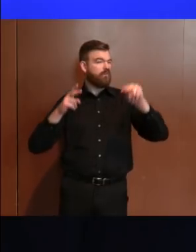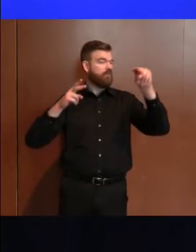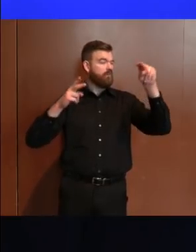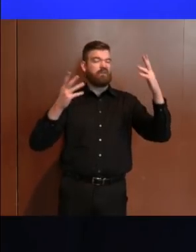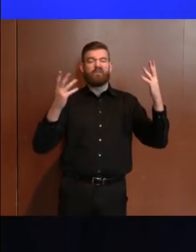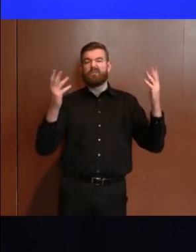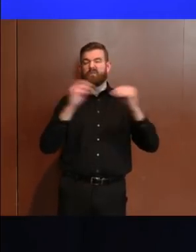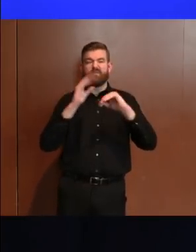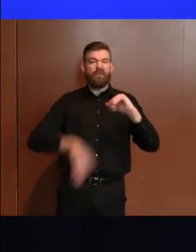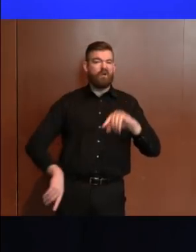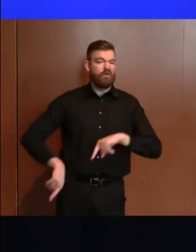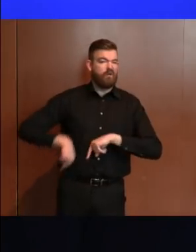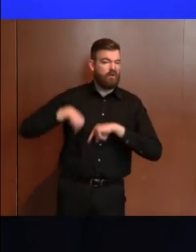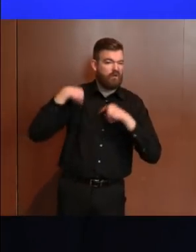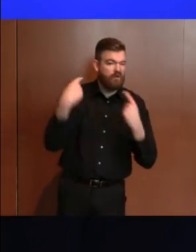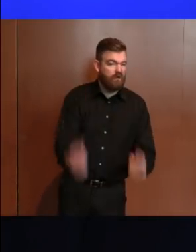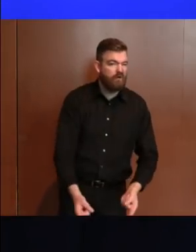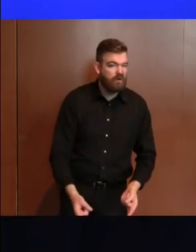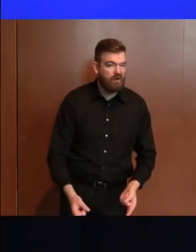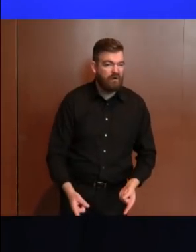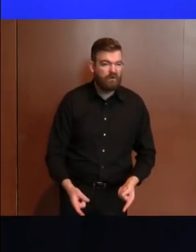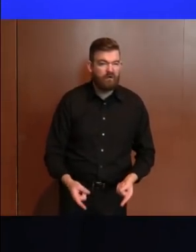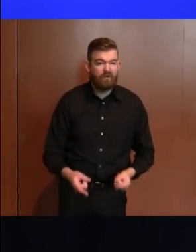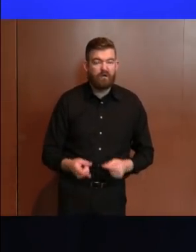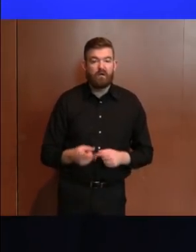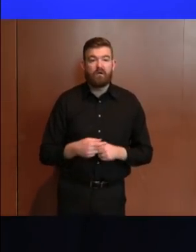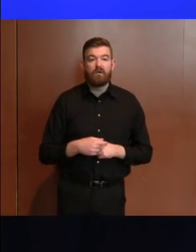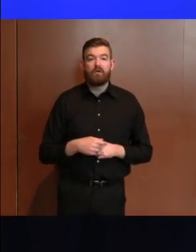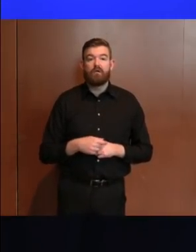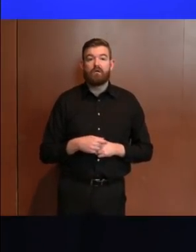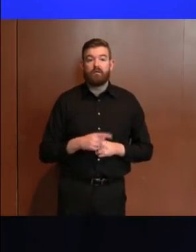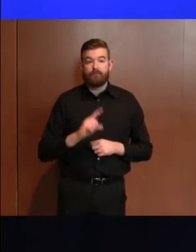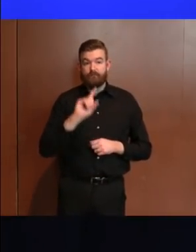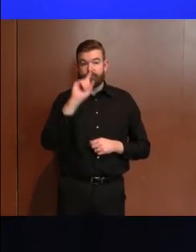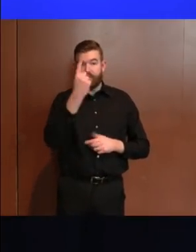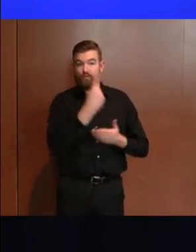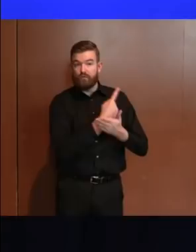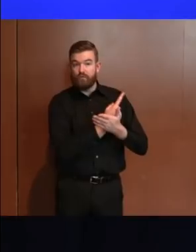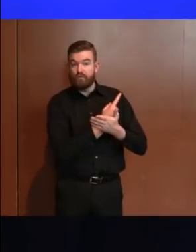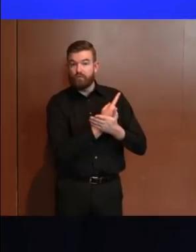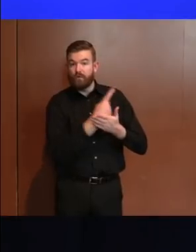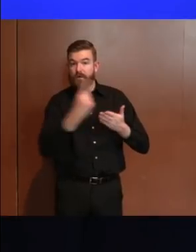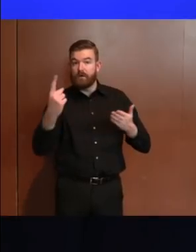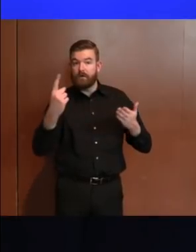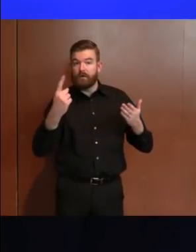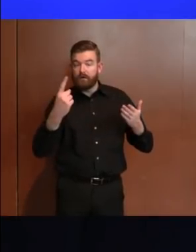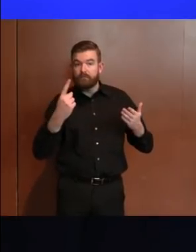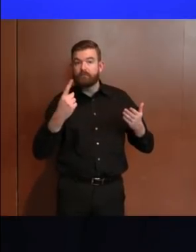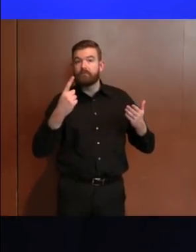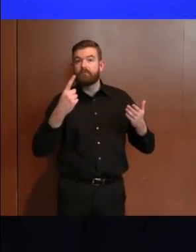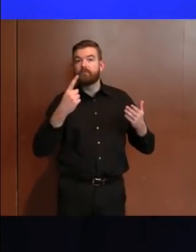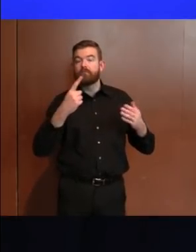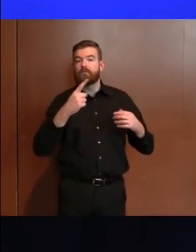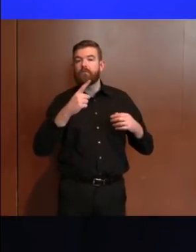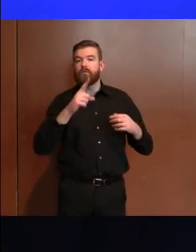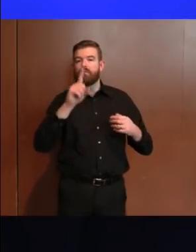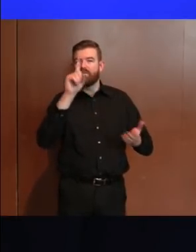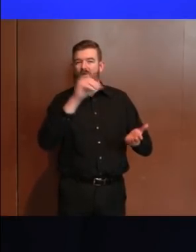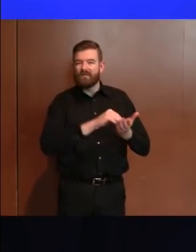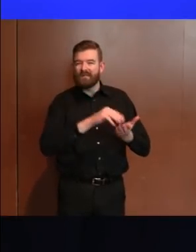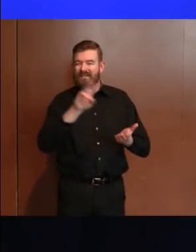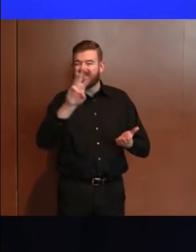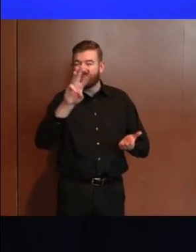times increasing claims, but the first week of the crisis, we saw a 1,600% increase in volume. 1